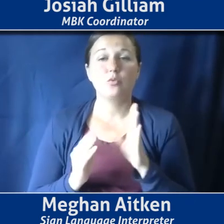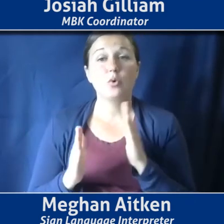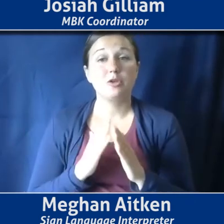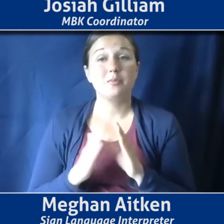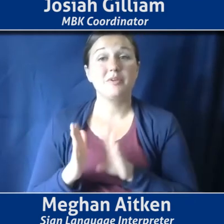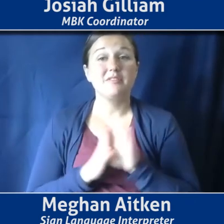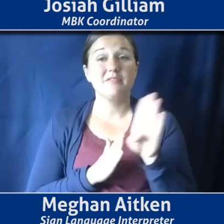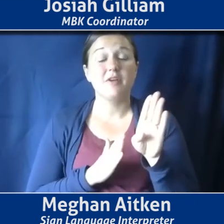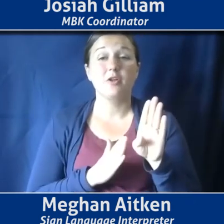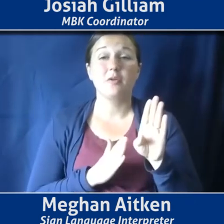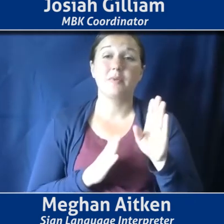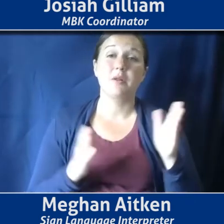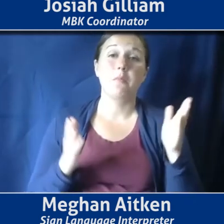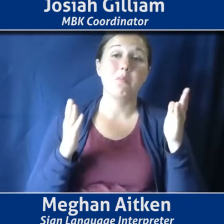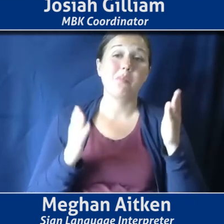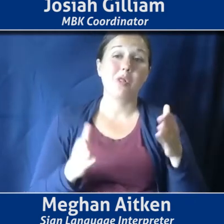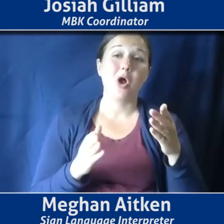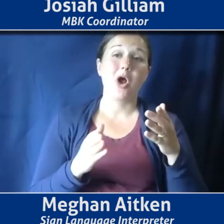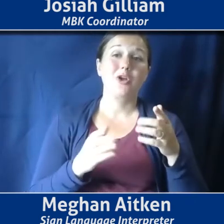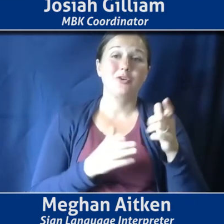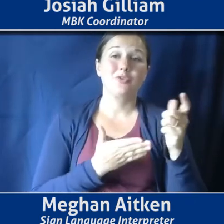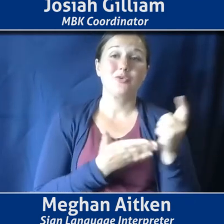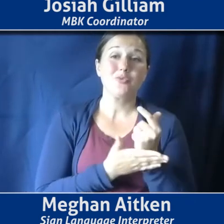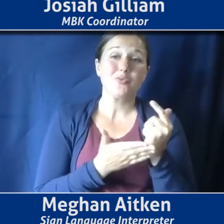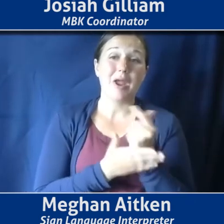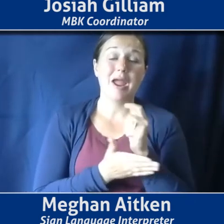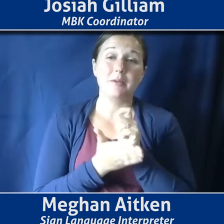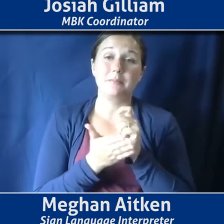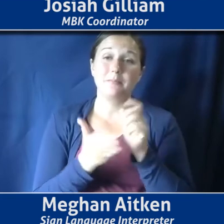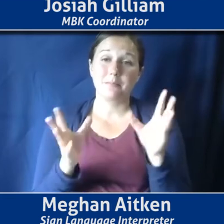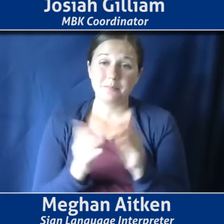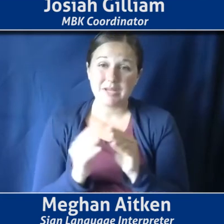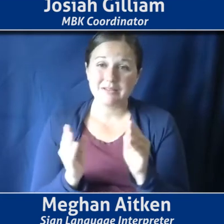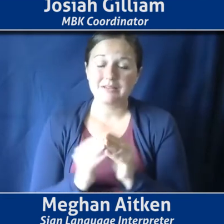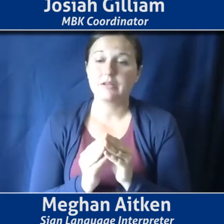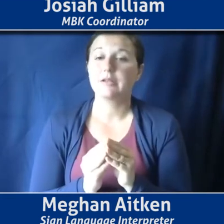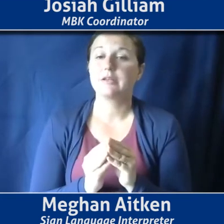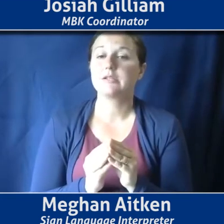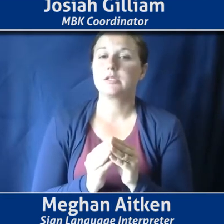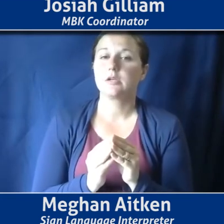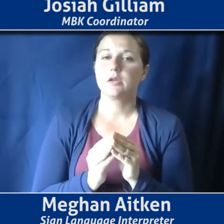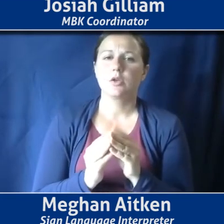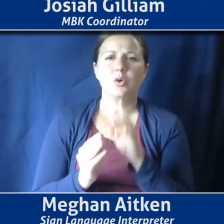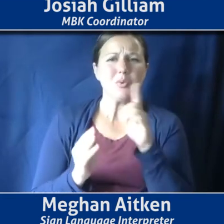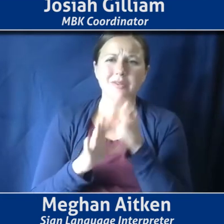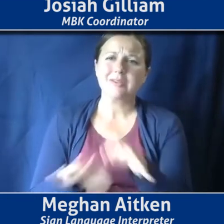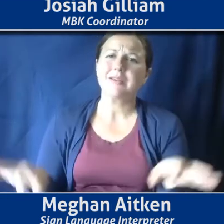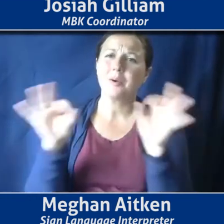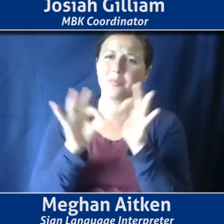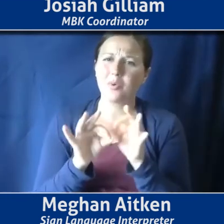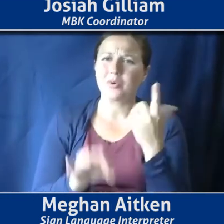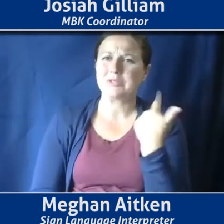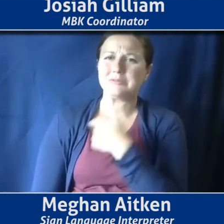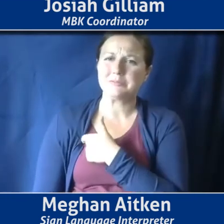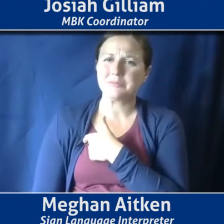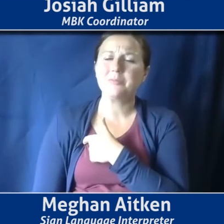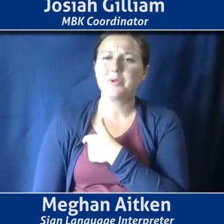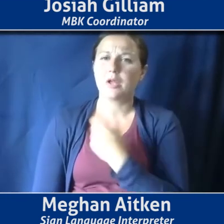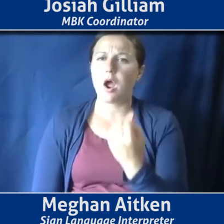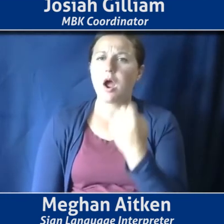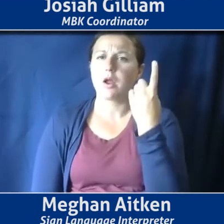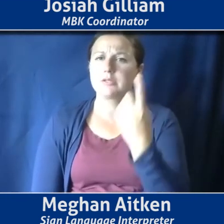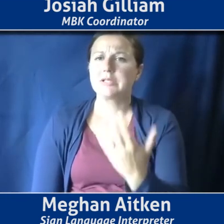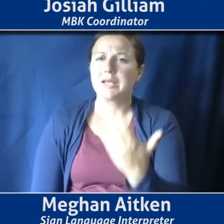grant meetings or budget meetings where, you know, your voice as a constituent is really important to have at the table. And if you're someone who has children in the home,